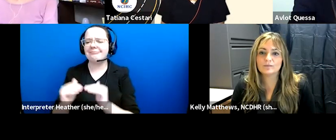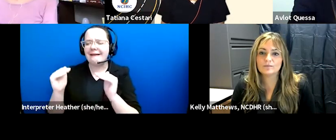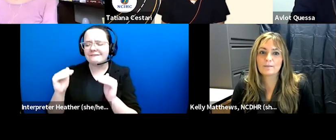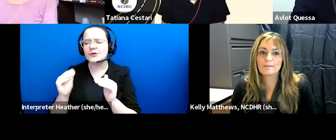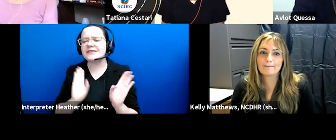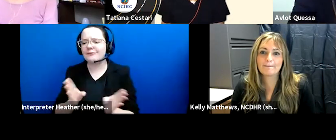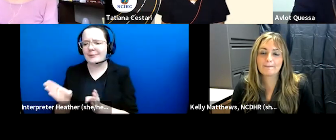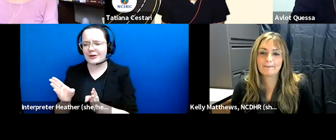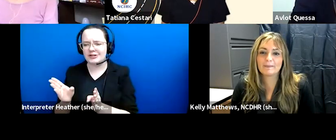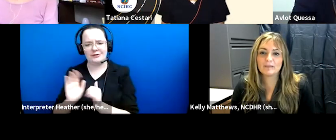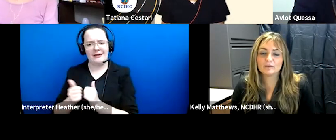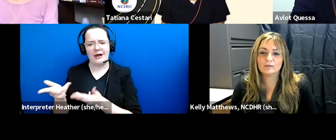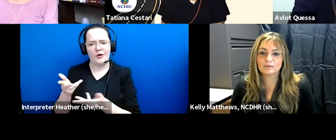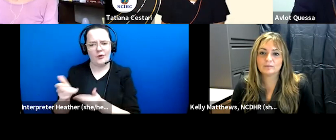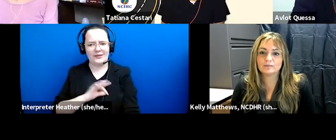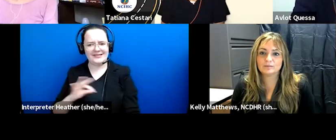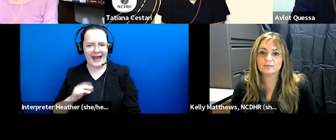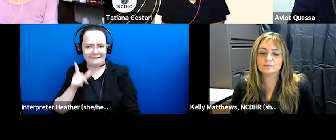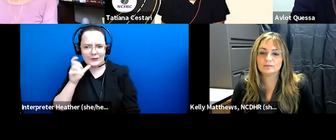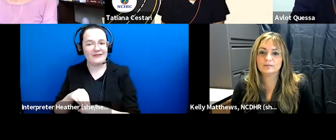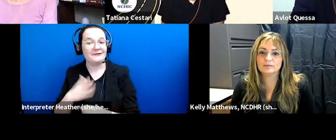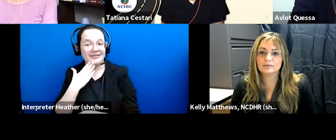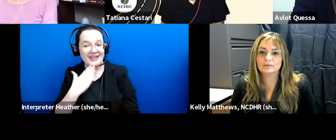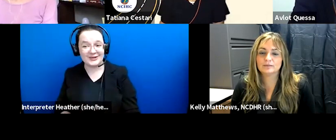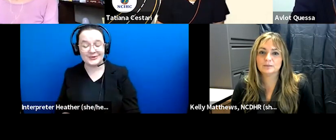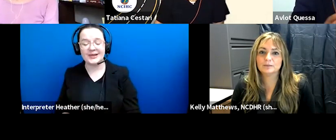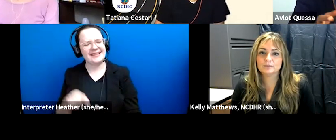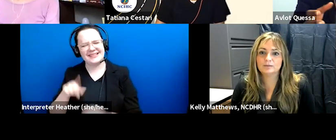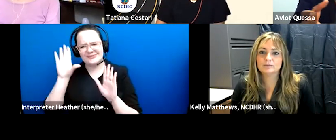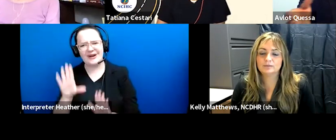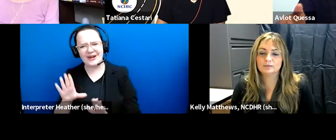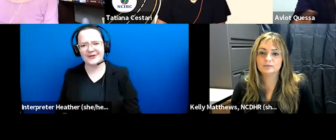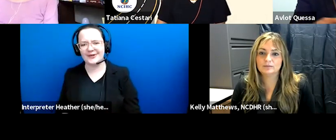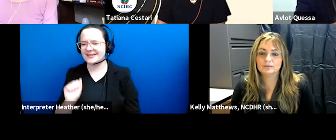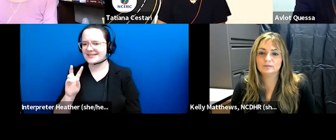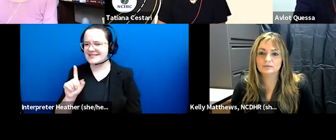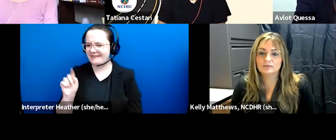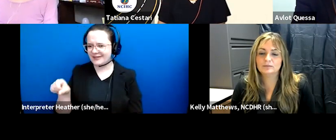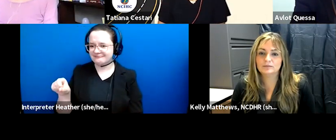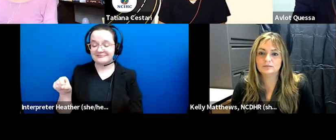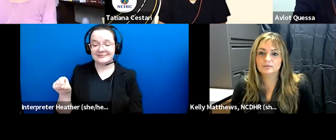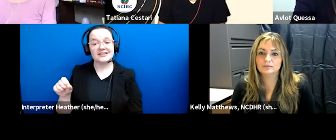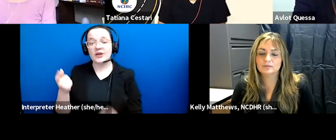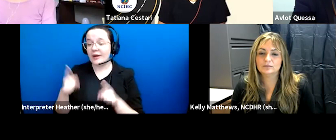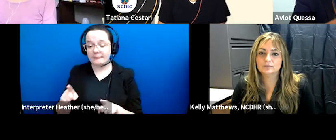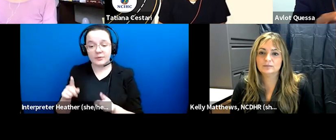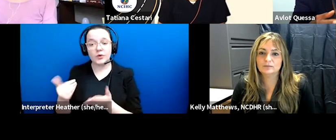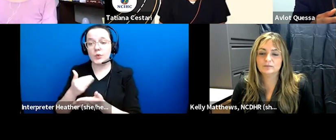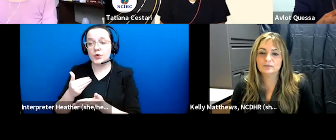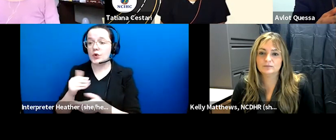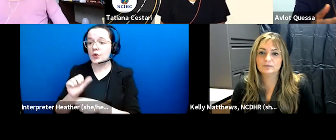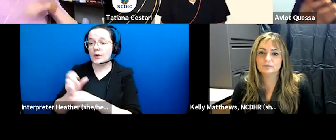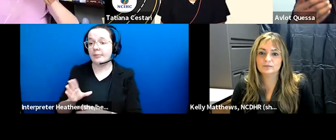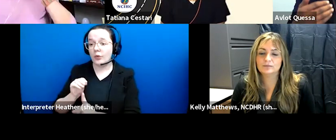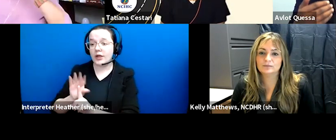with the staff thank you yeah this is this is wonderful so at new employee orientation um you know somebody